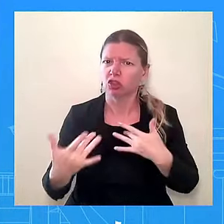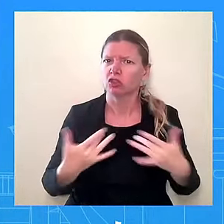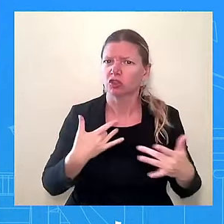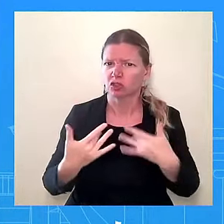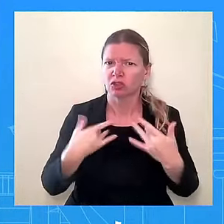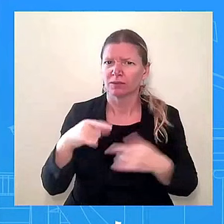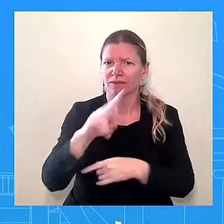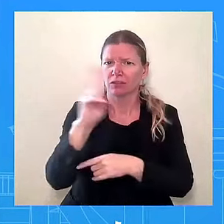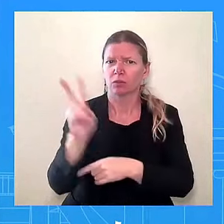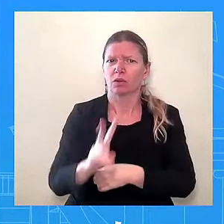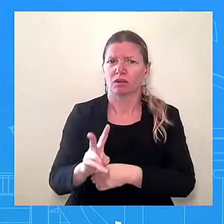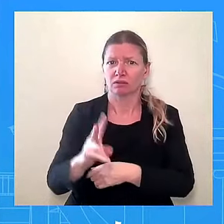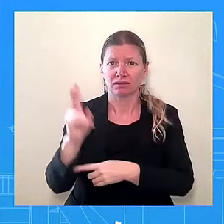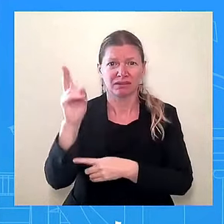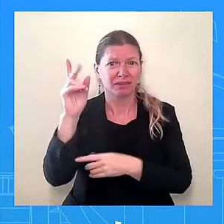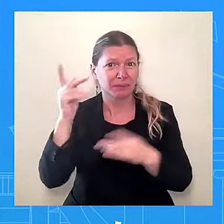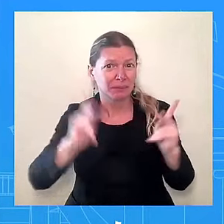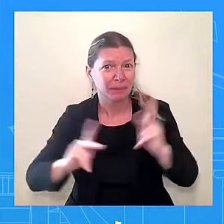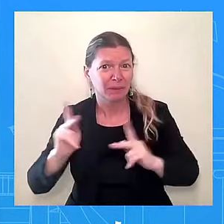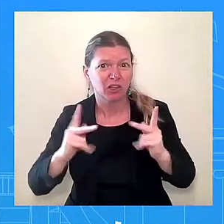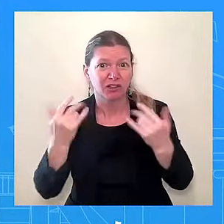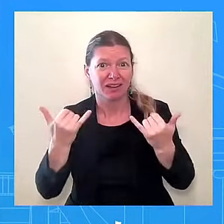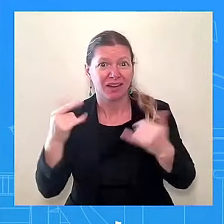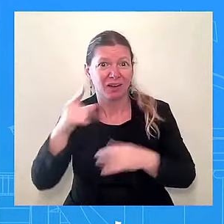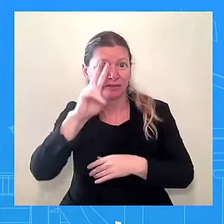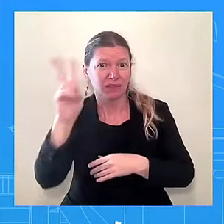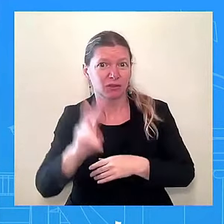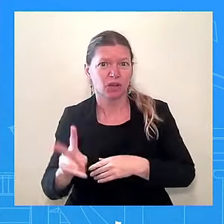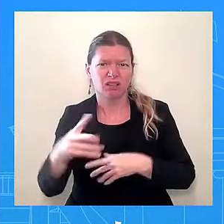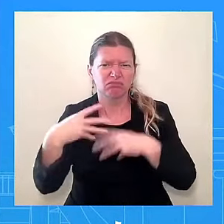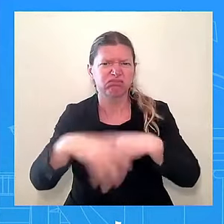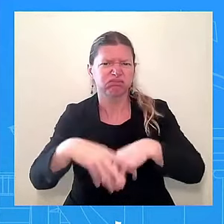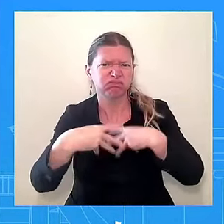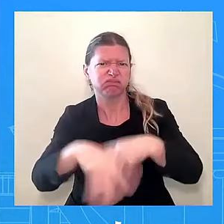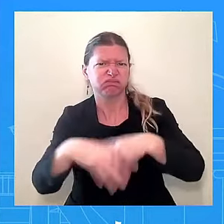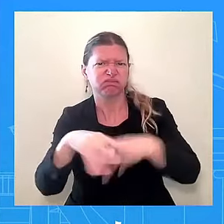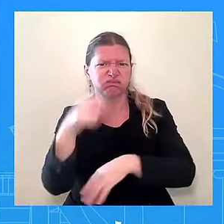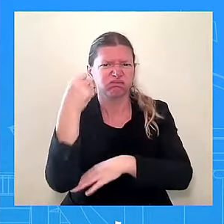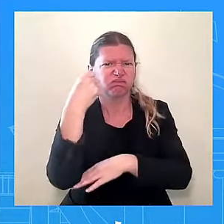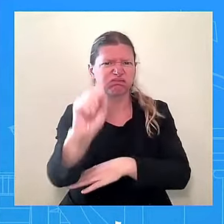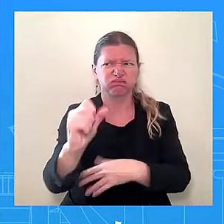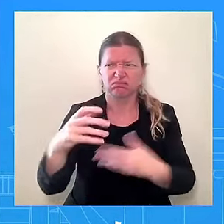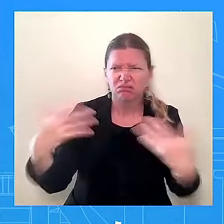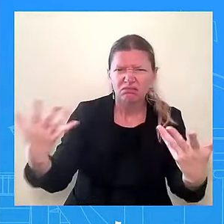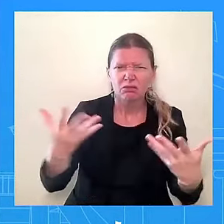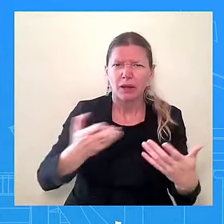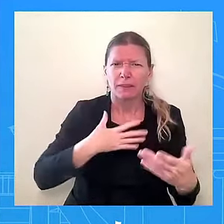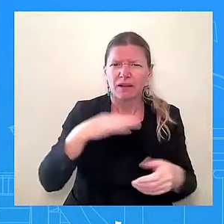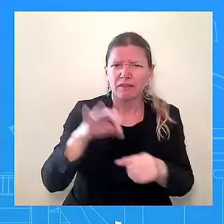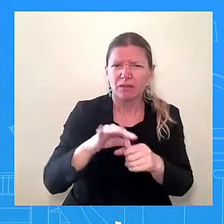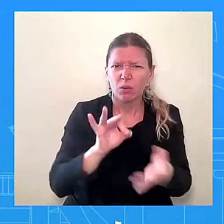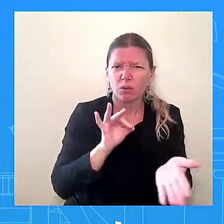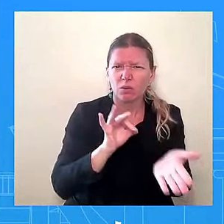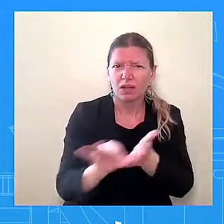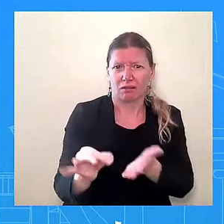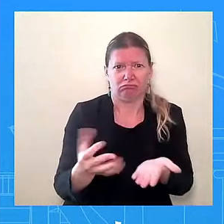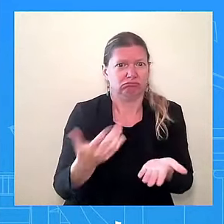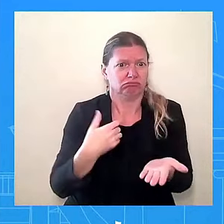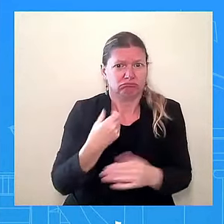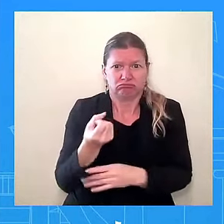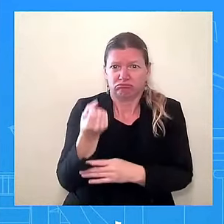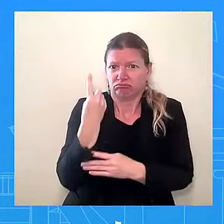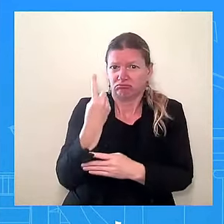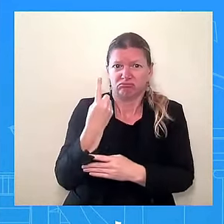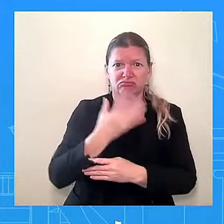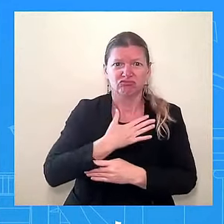We have serious concerns about the reports of casualties, violence, and arrests, including the arrest warrants that Mike Maduro and his representatives issued today